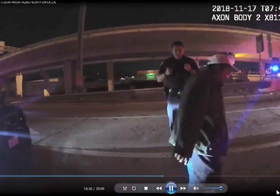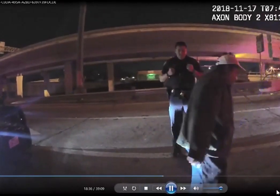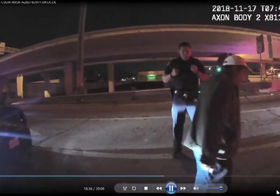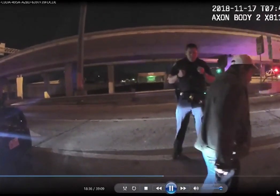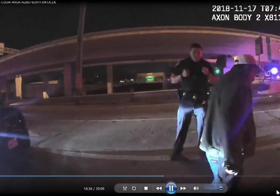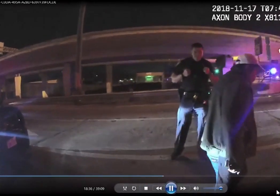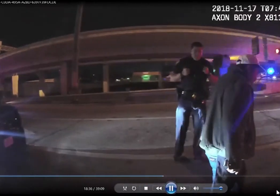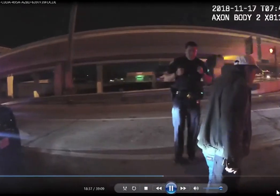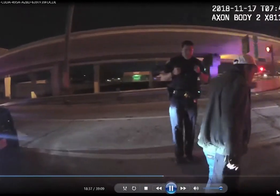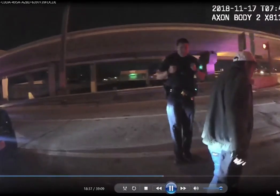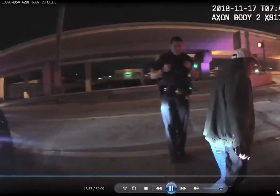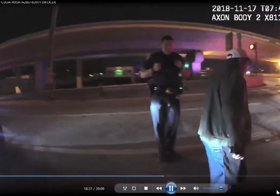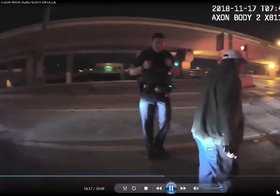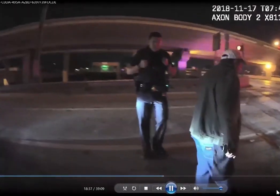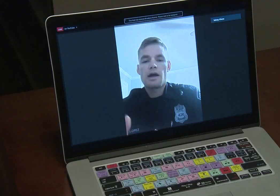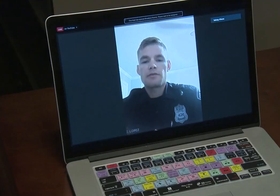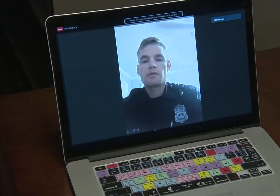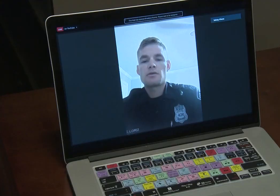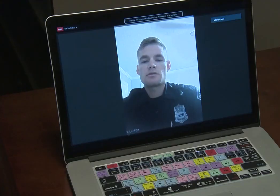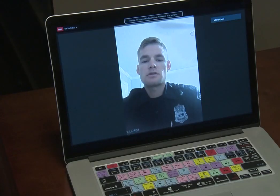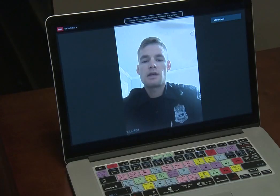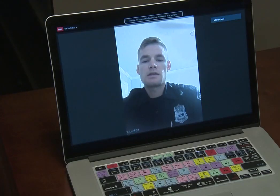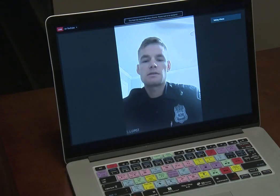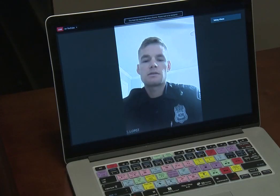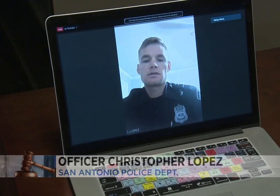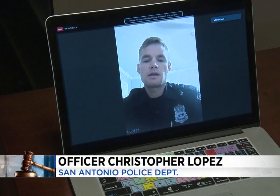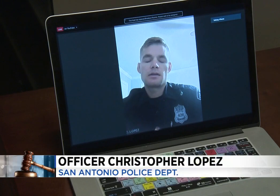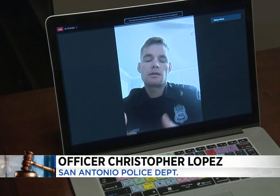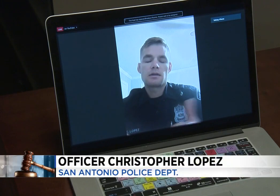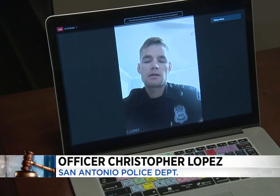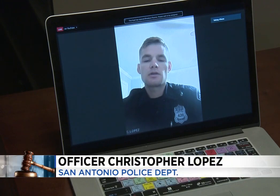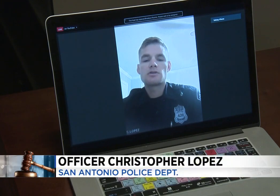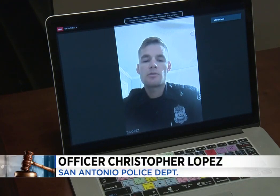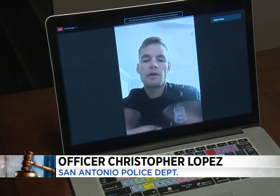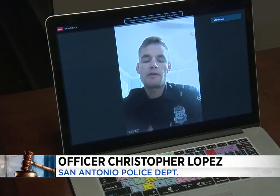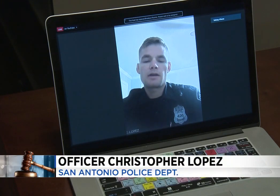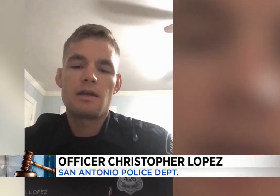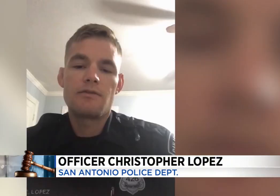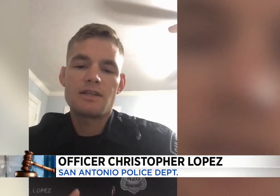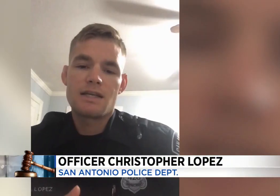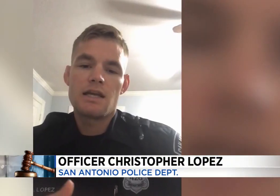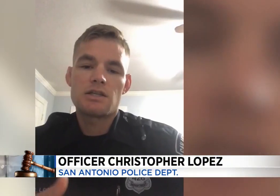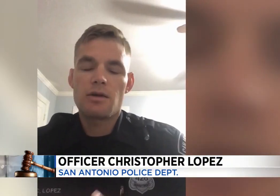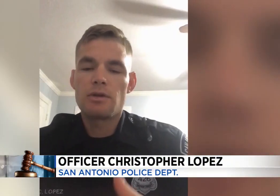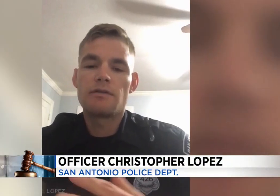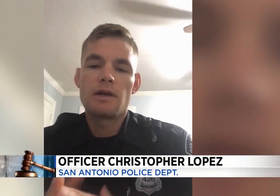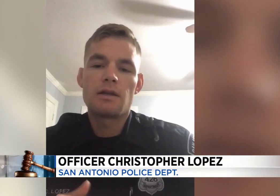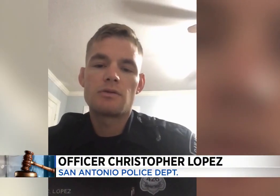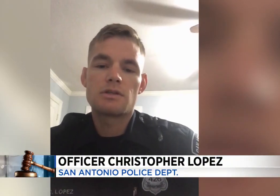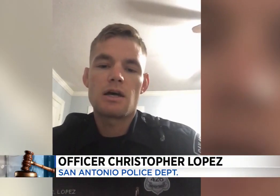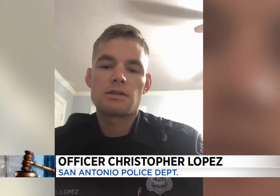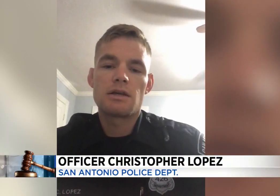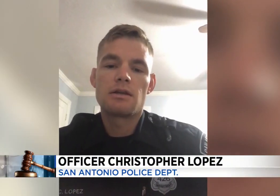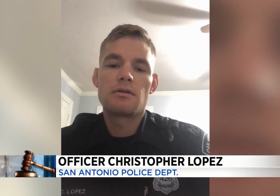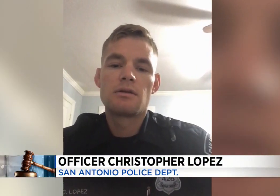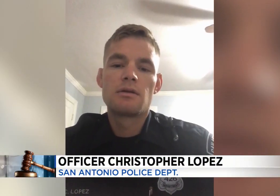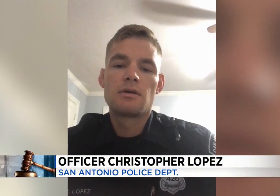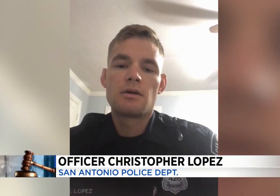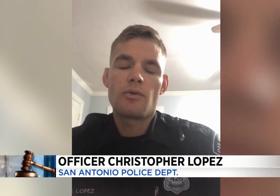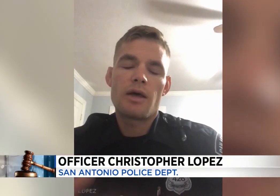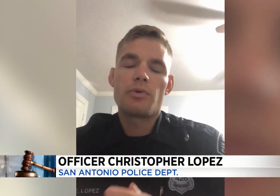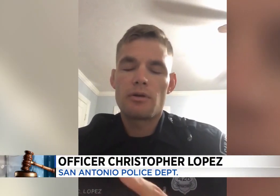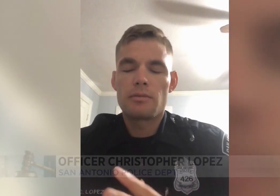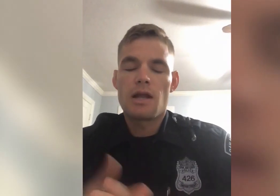Yes, according to the arresting officer. After those tests and the conclusion of my investigation, I believe that he was intoxicated